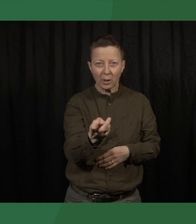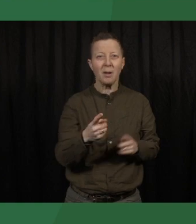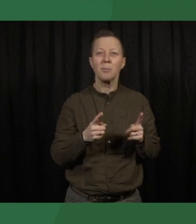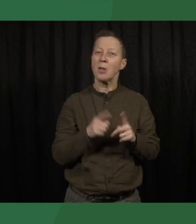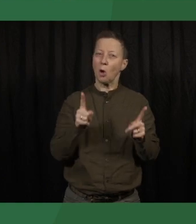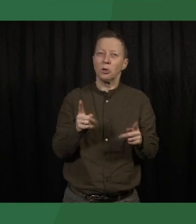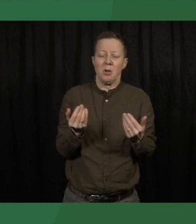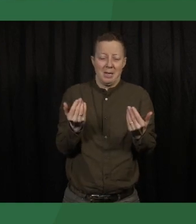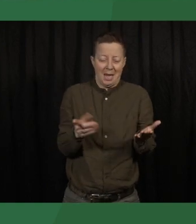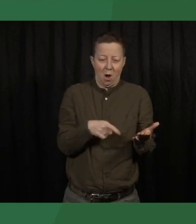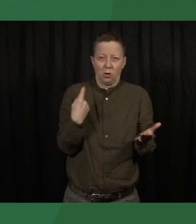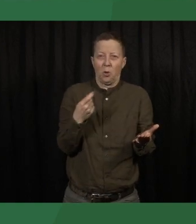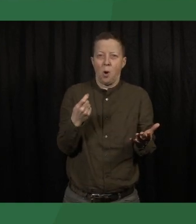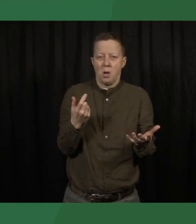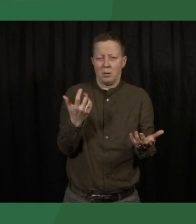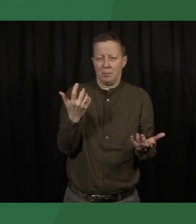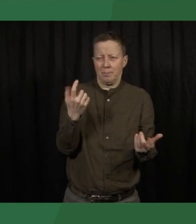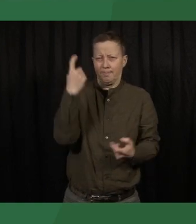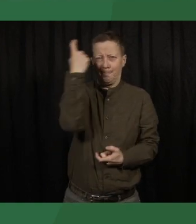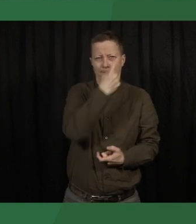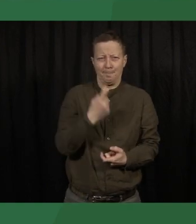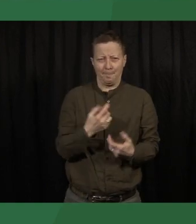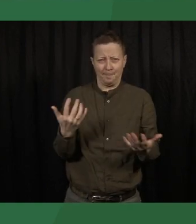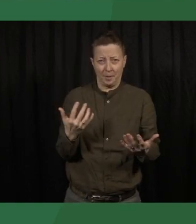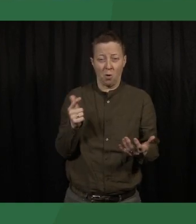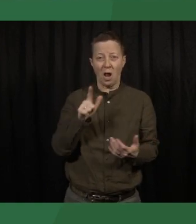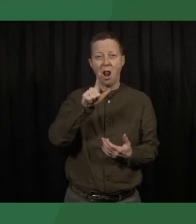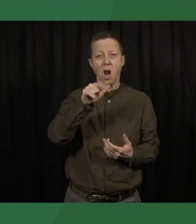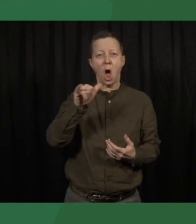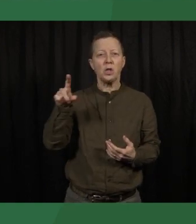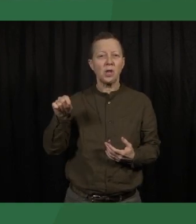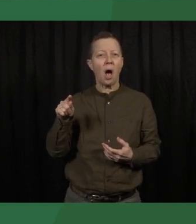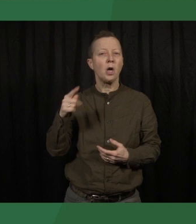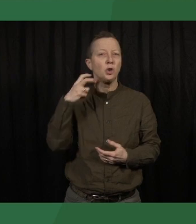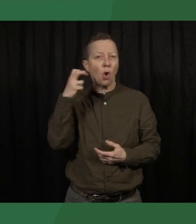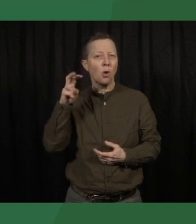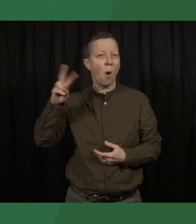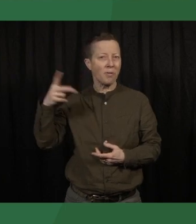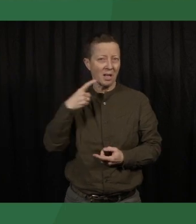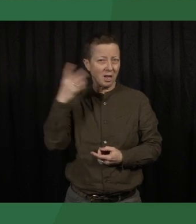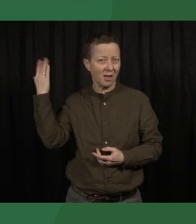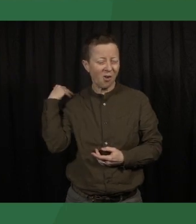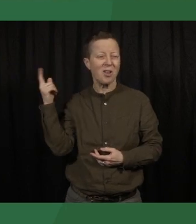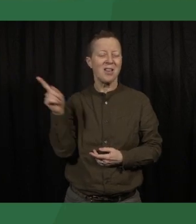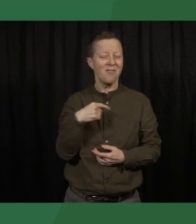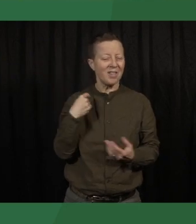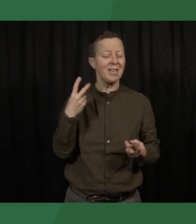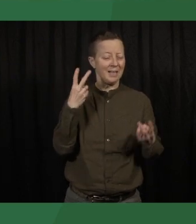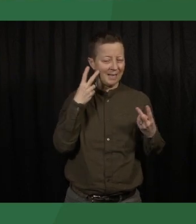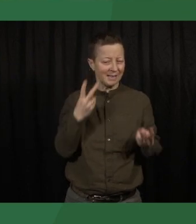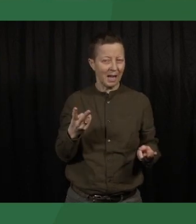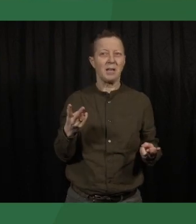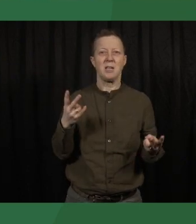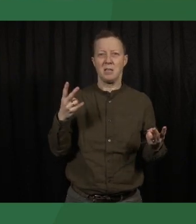us with something of a puzzle. As Liza John and others have talked about, we do find ourselves in the